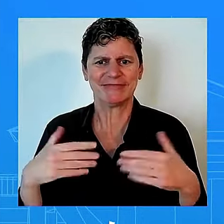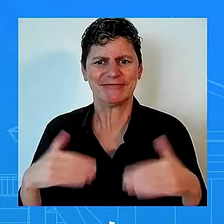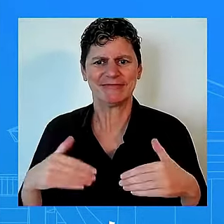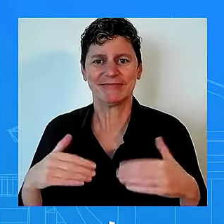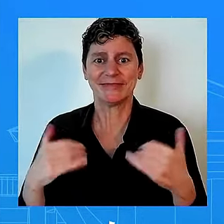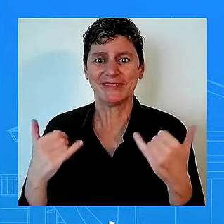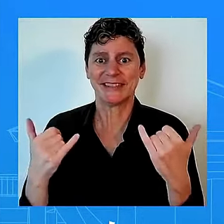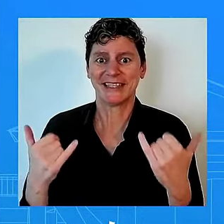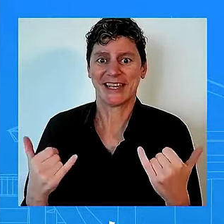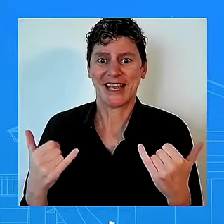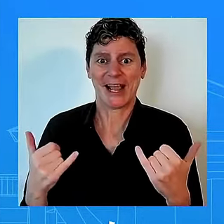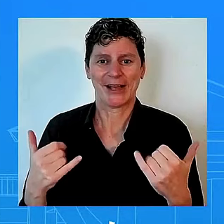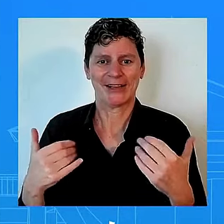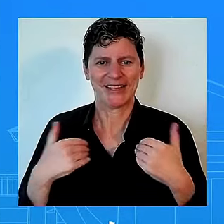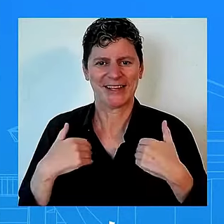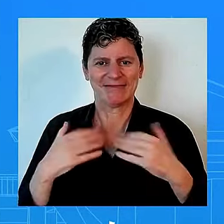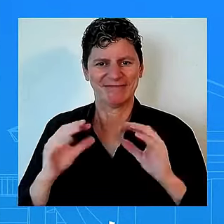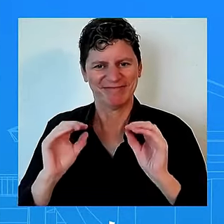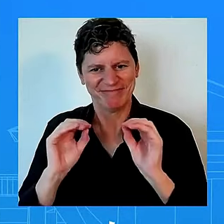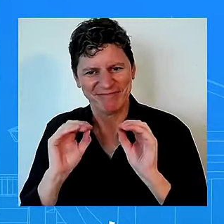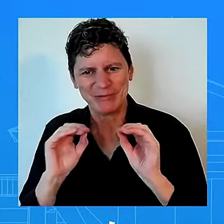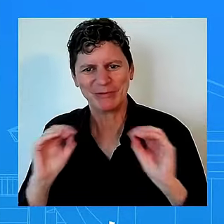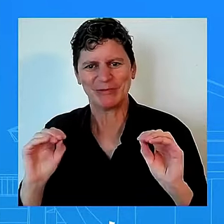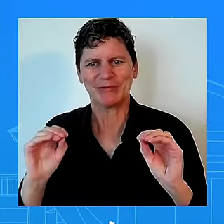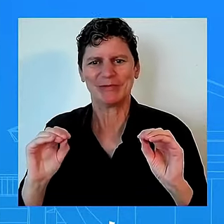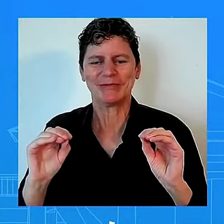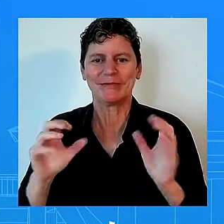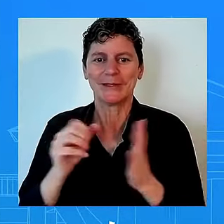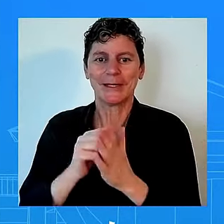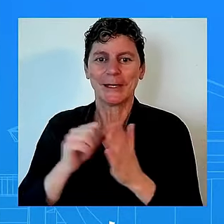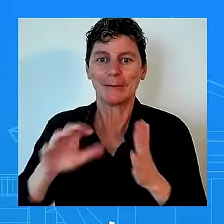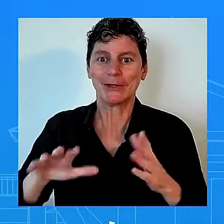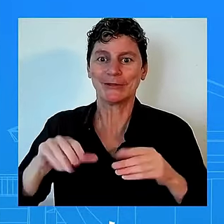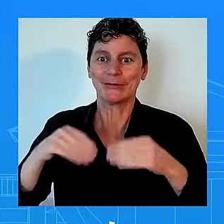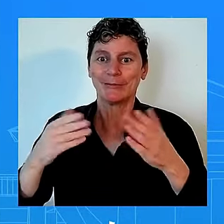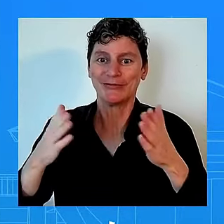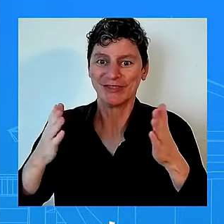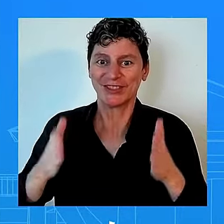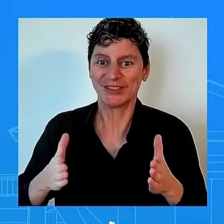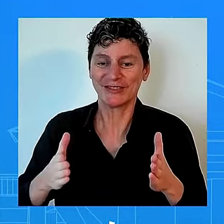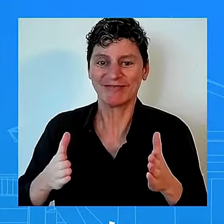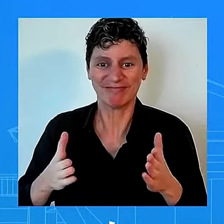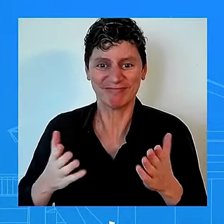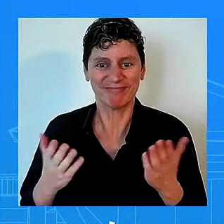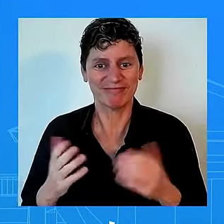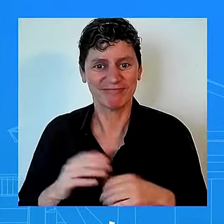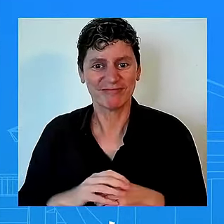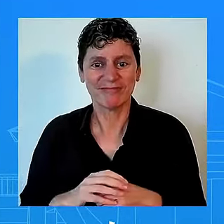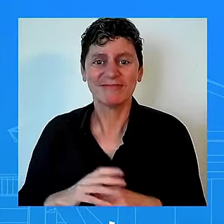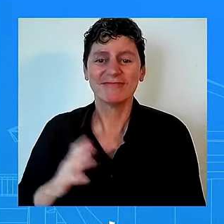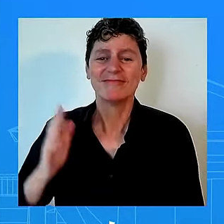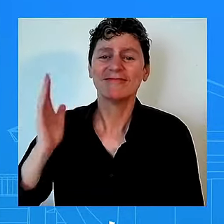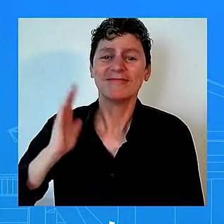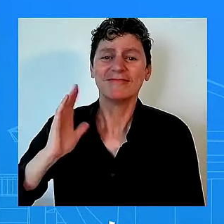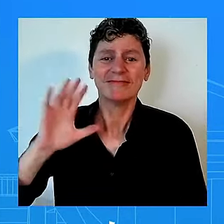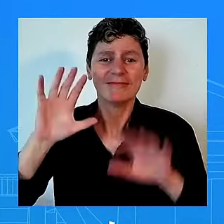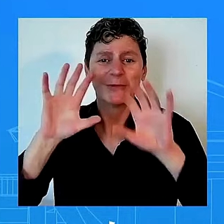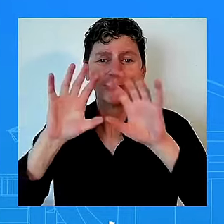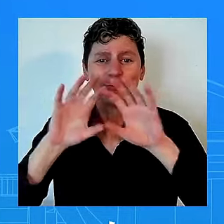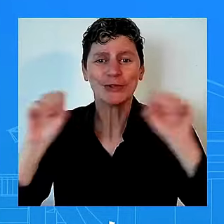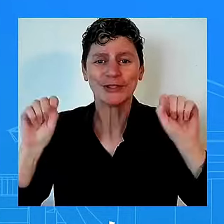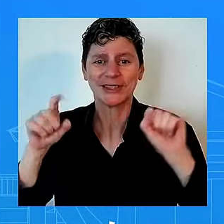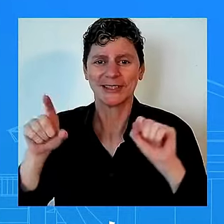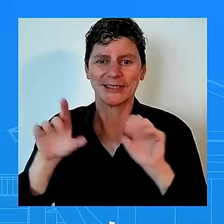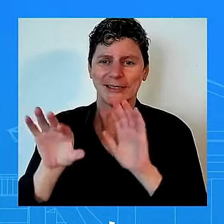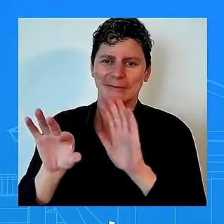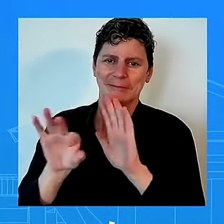handpicked three three supreme court justices to overturn roe v wade as a result more than 20